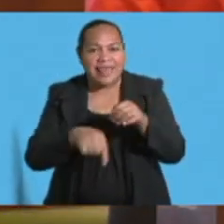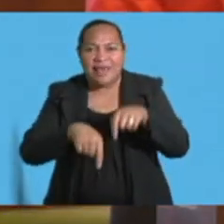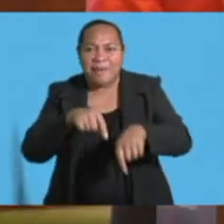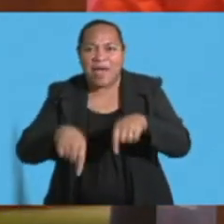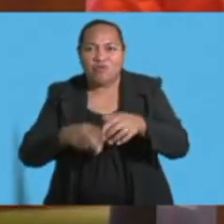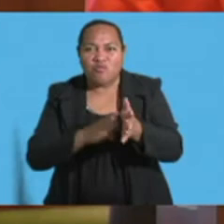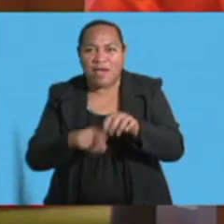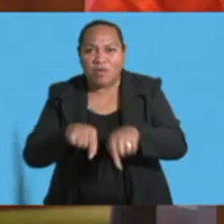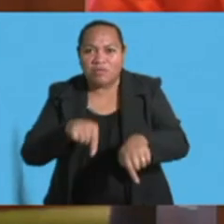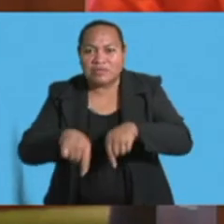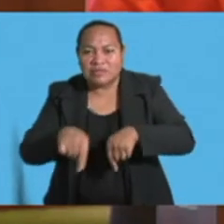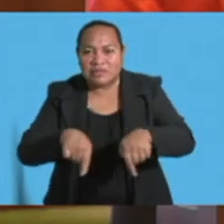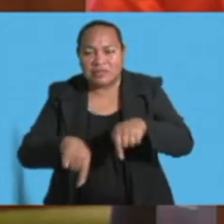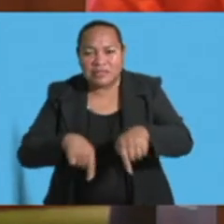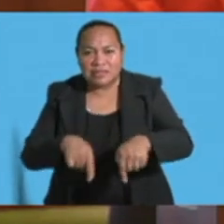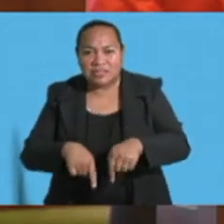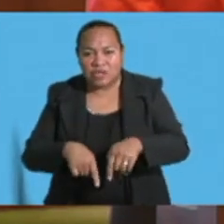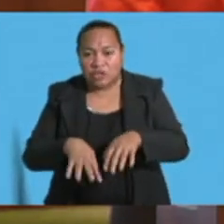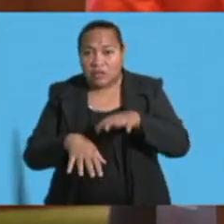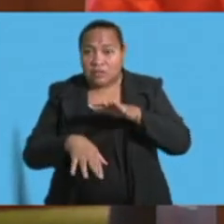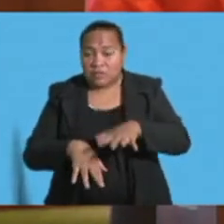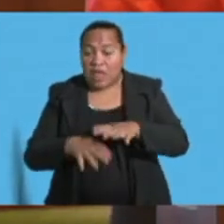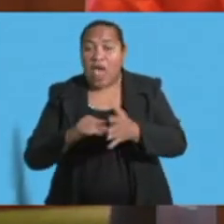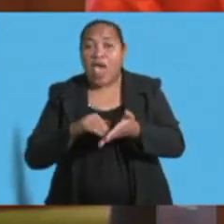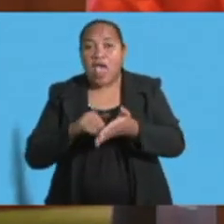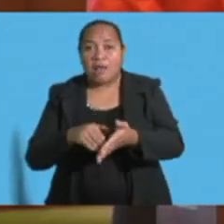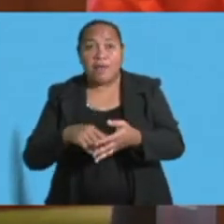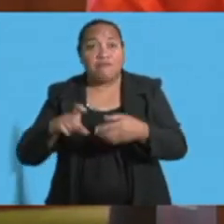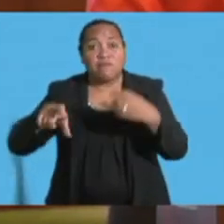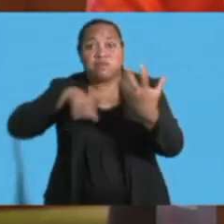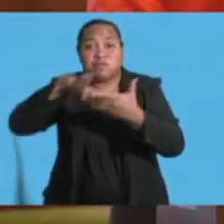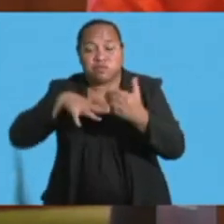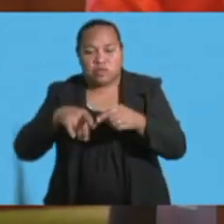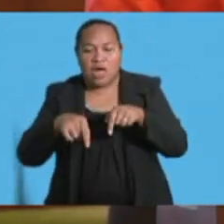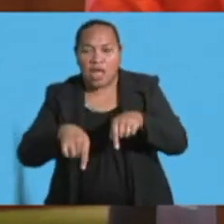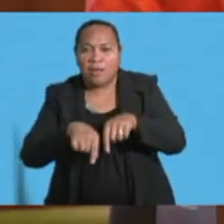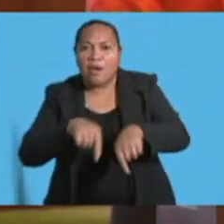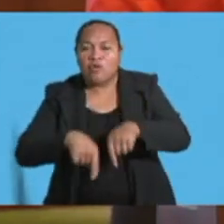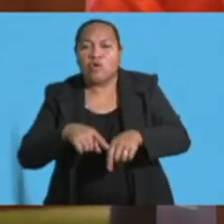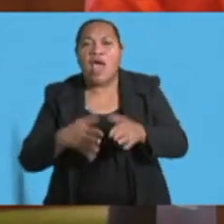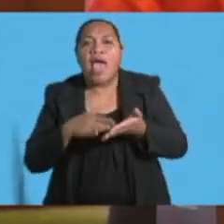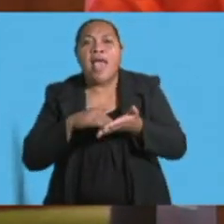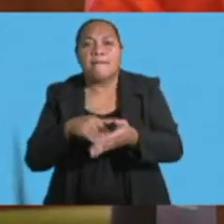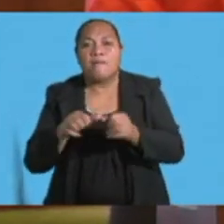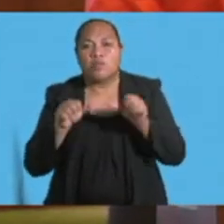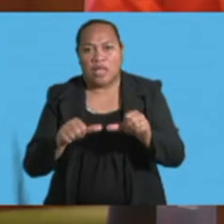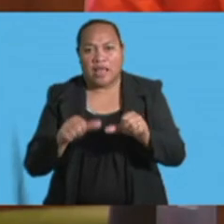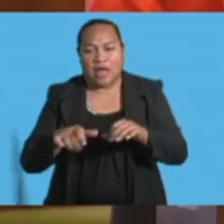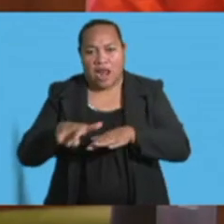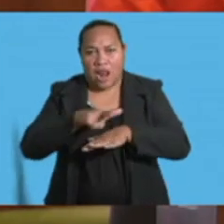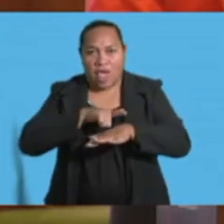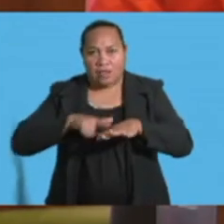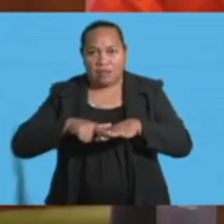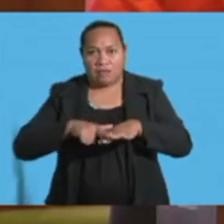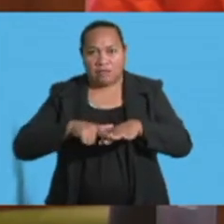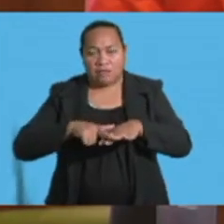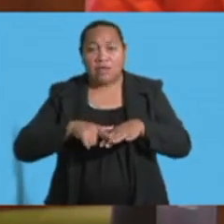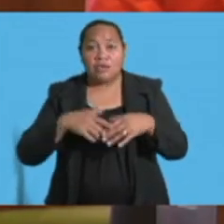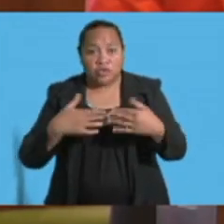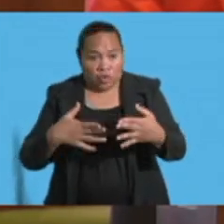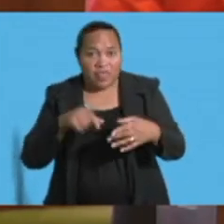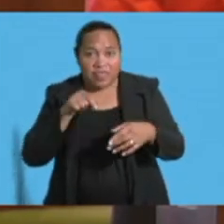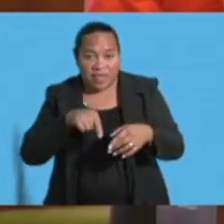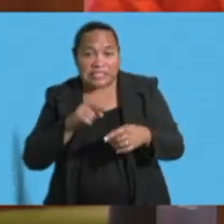impact from strong wave action associated with cyclones. When calculating an insurance premium, these ecosystem